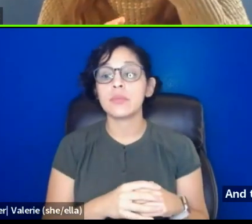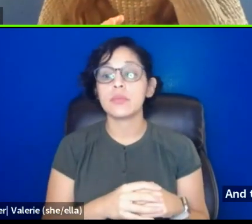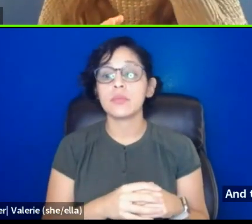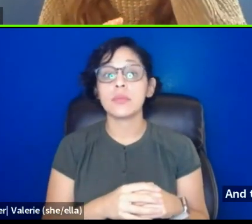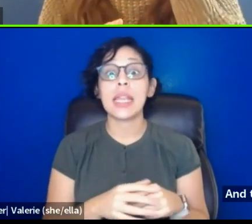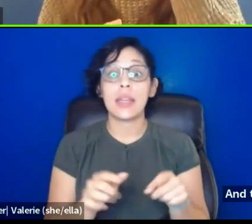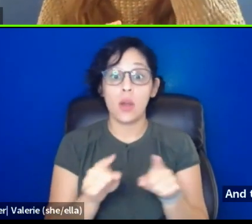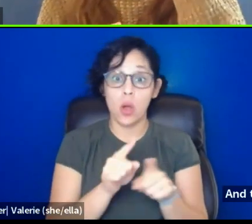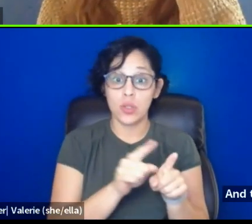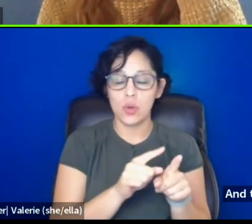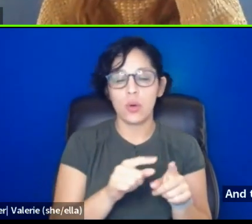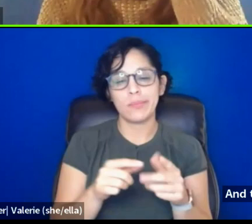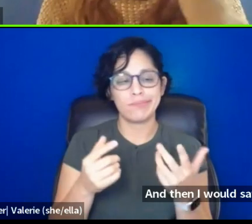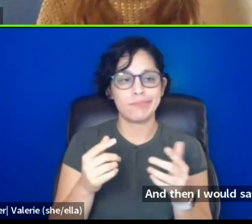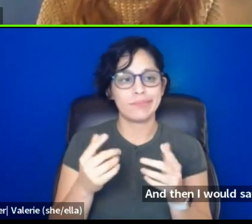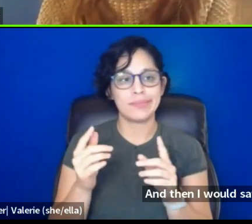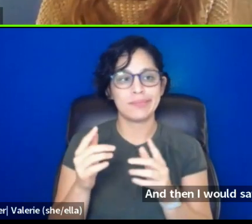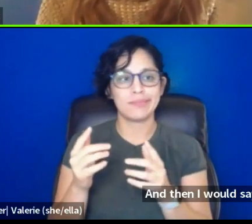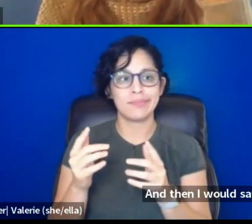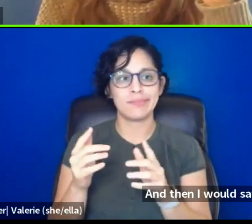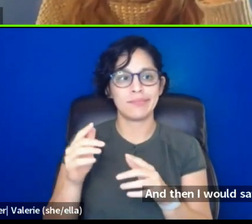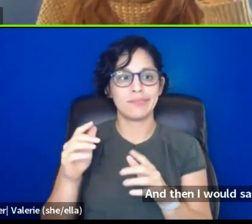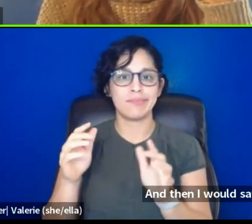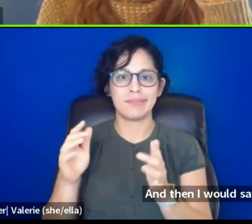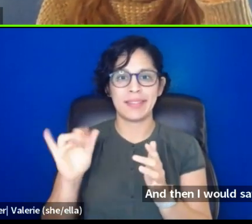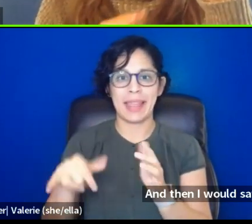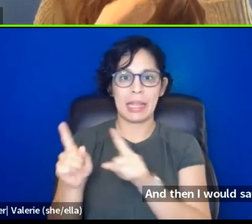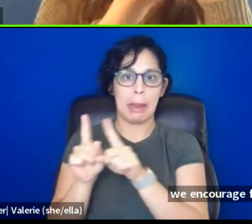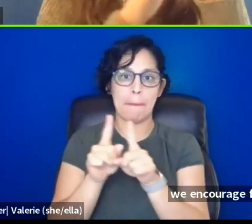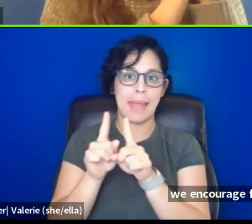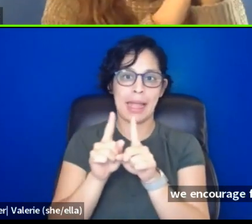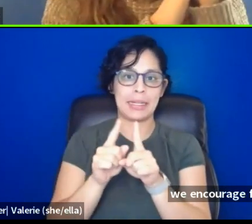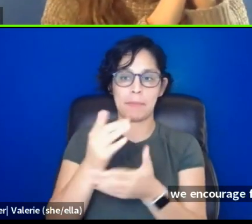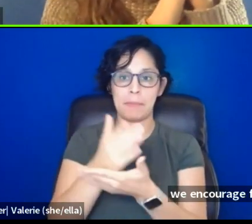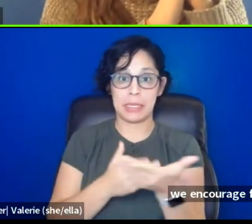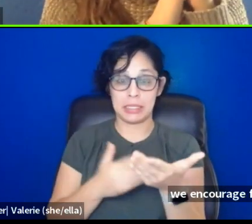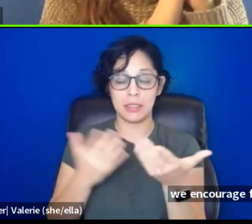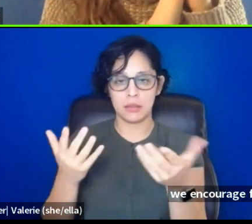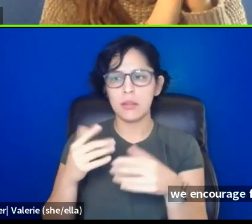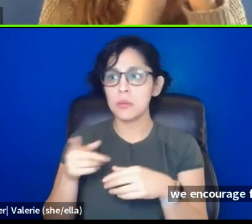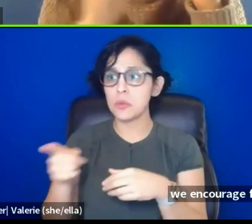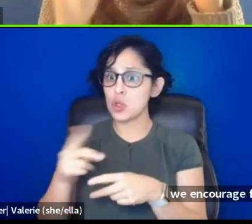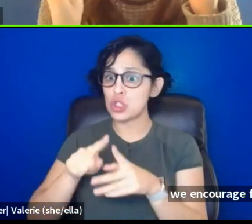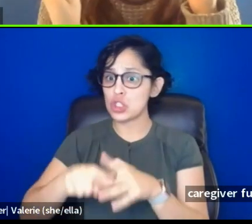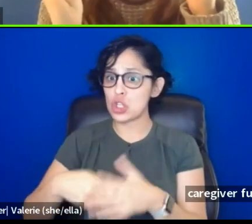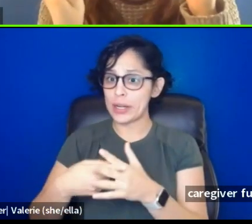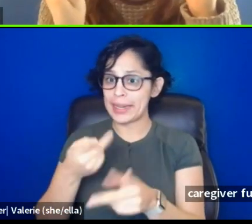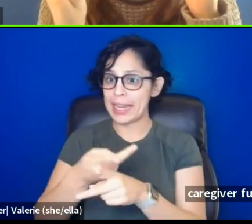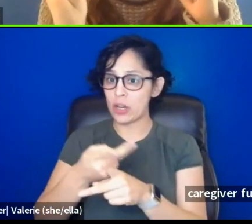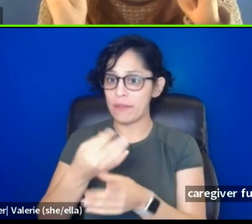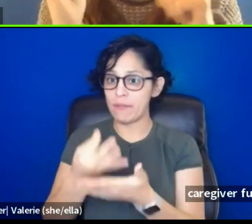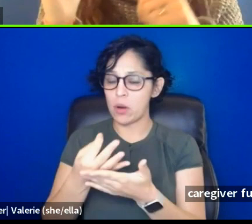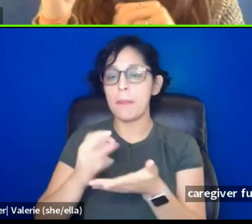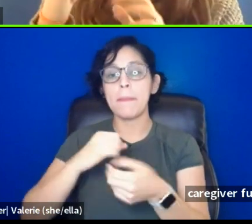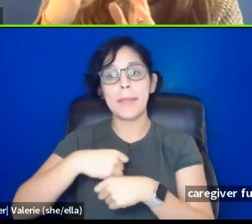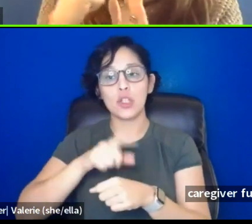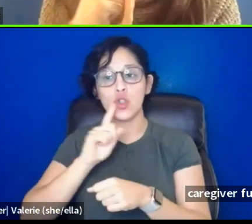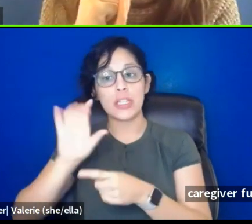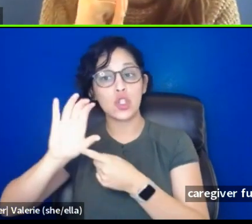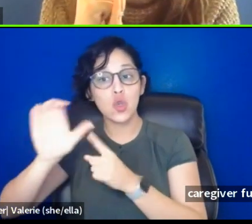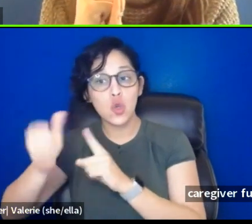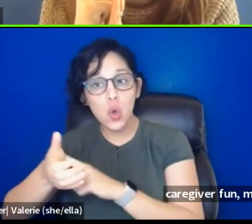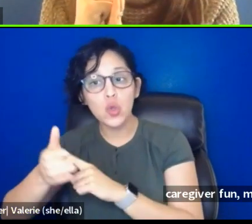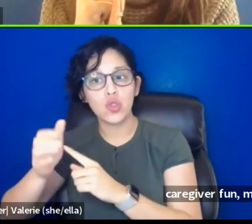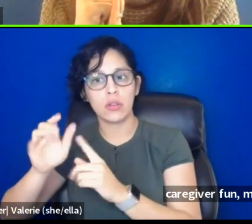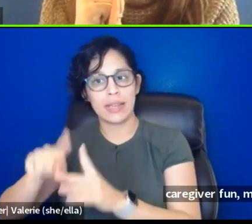the companion piece, what we encourage folks is like, great, you're starting a caregiver fund. Make sure that this, this is a cultural initiative. The companion